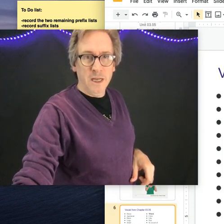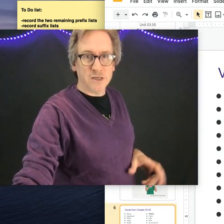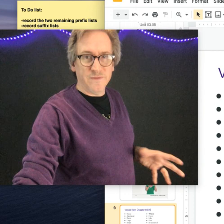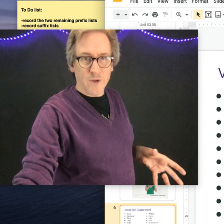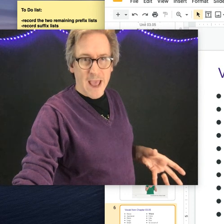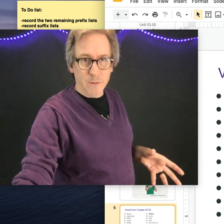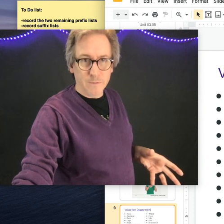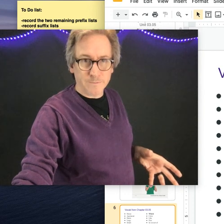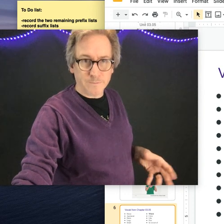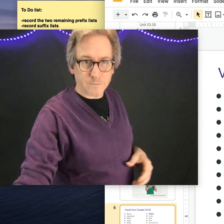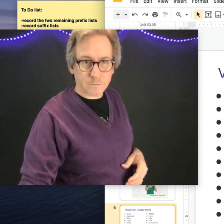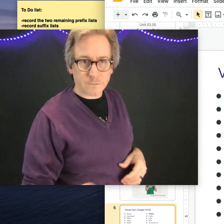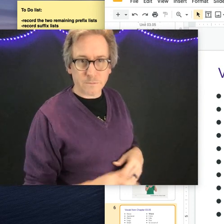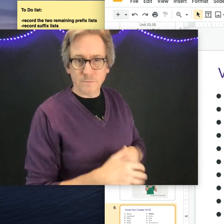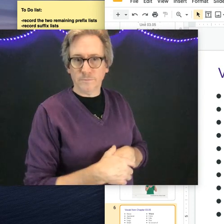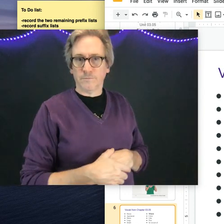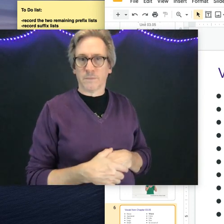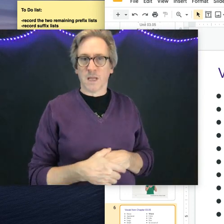Here's the vocab.